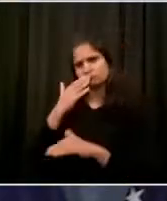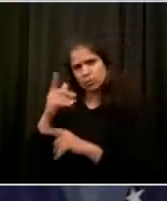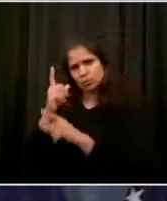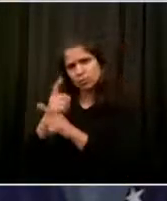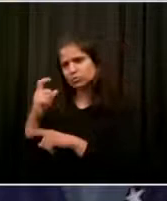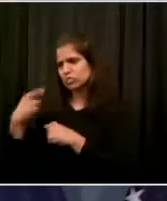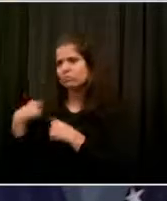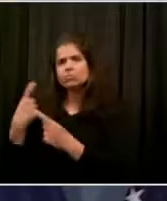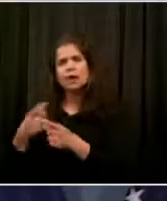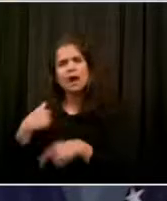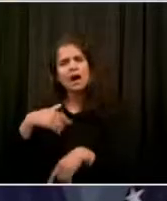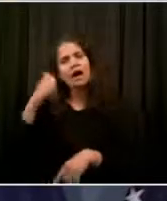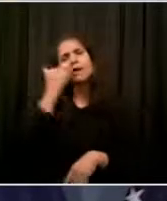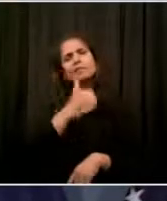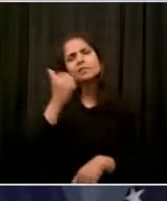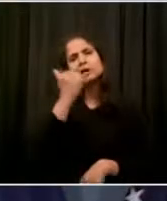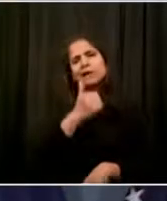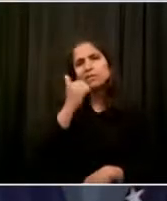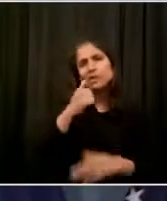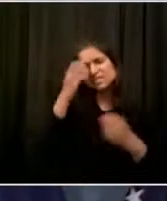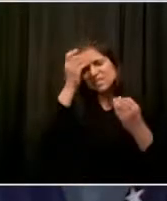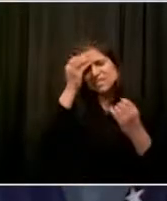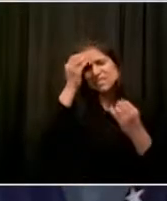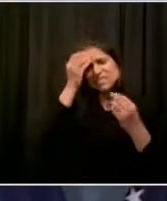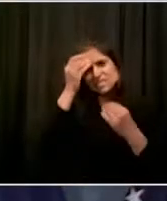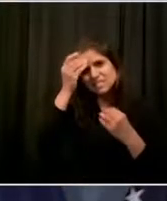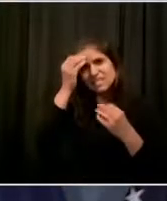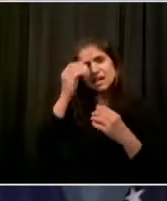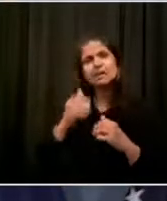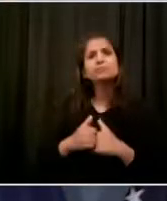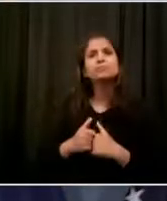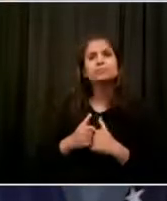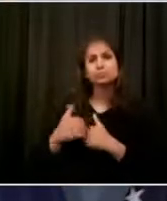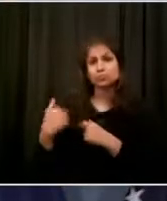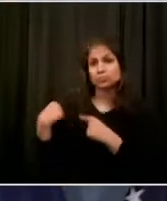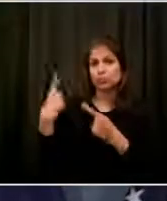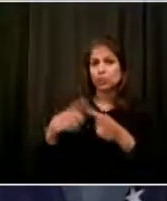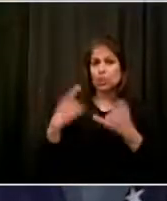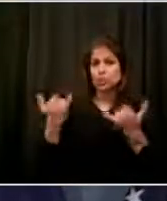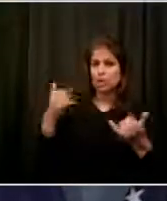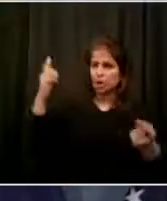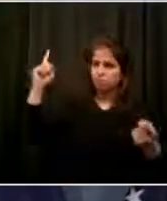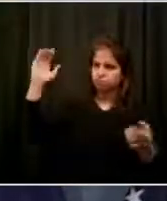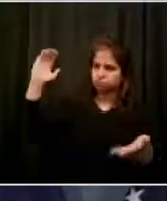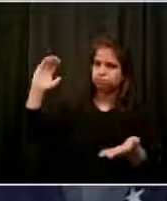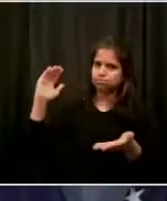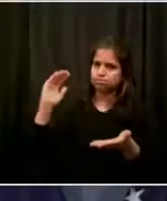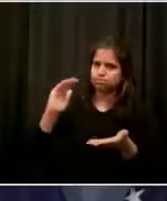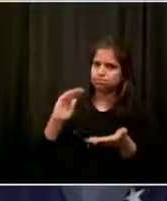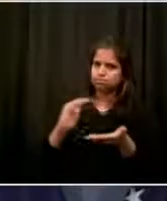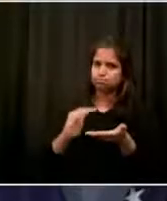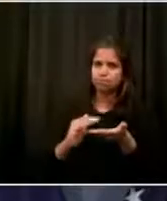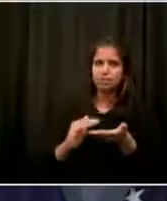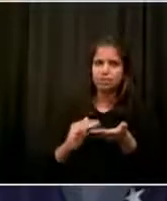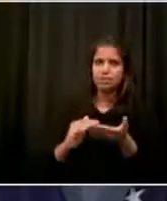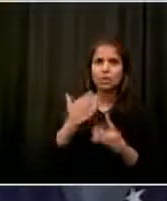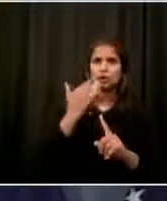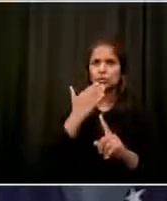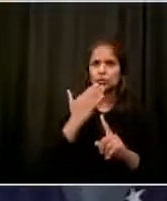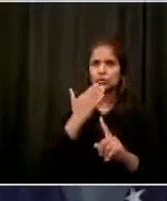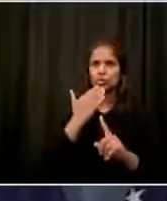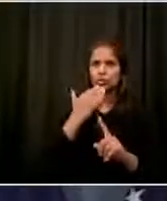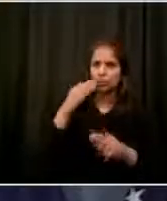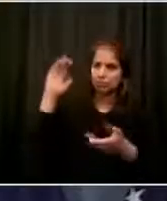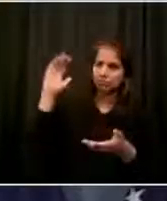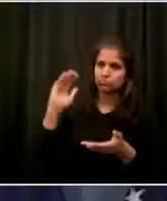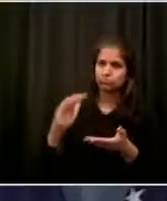so much lower, but we're still talking about hundreds per day. If each case leads to three, four, five,